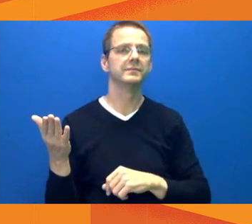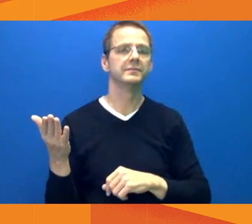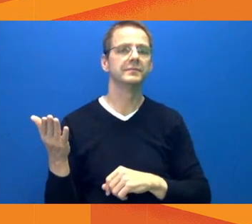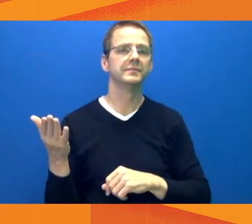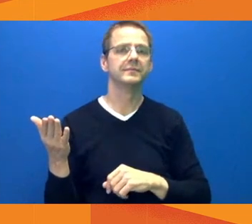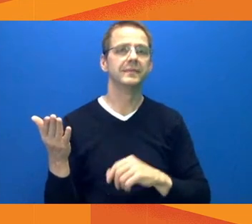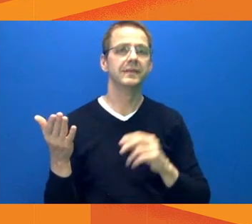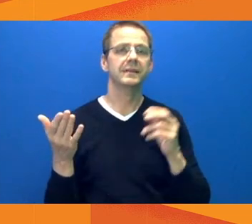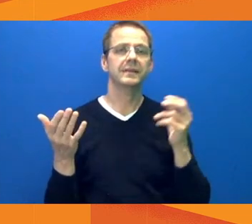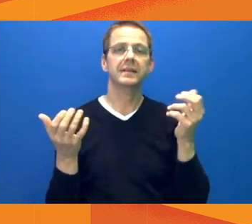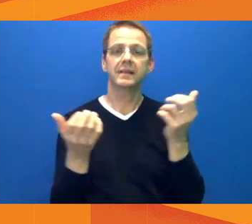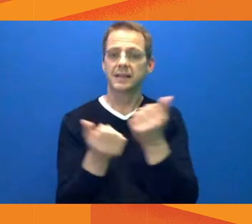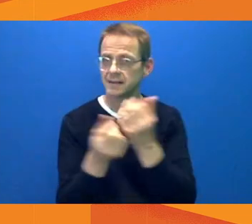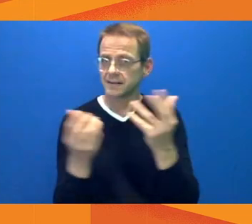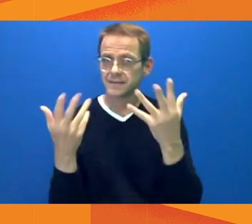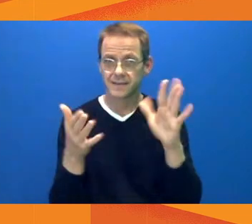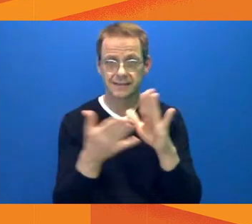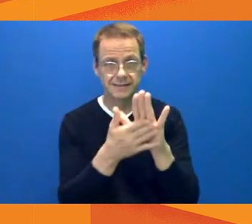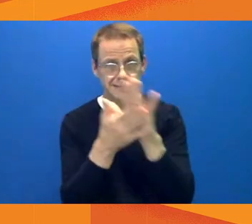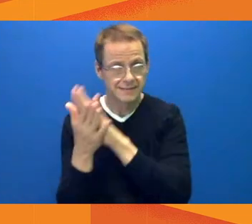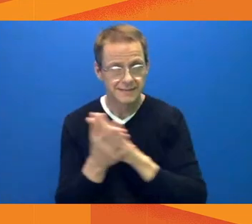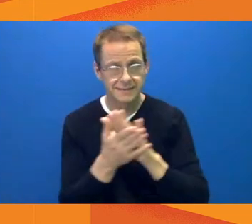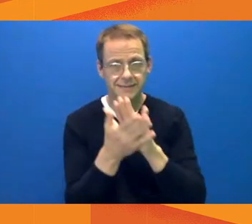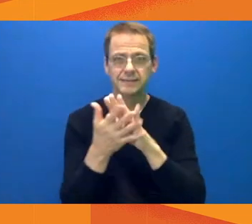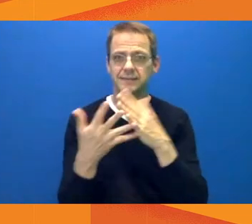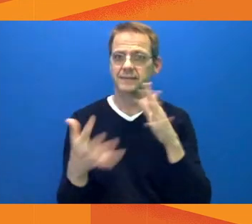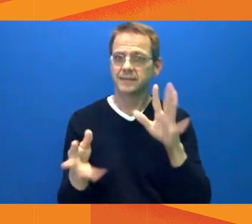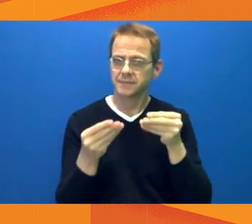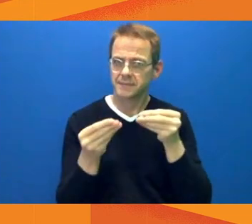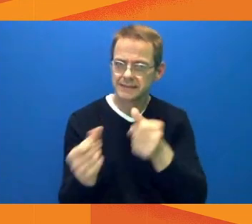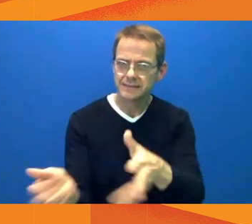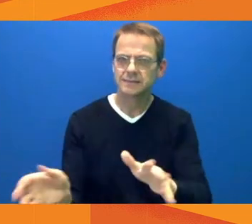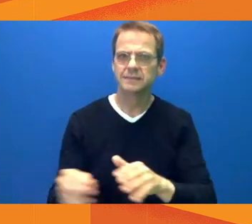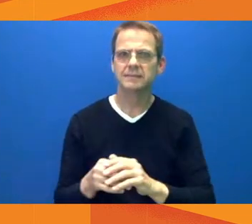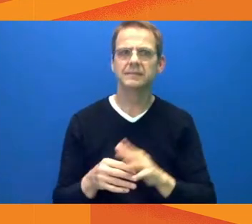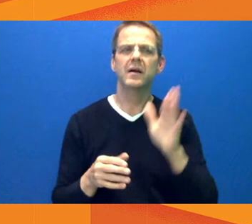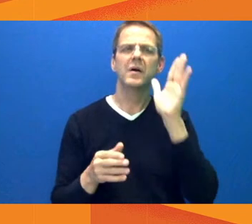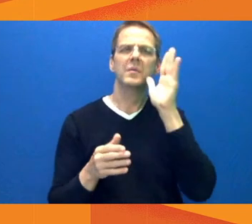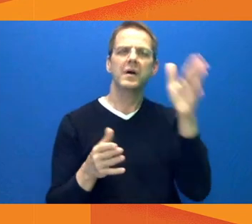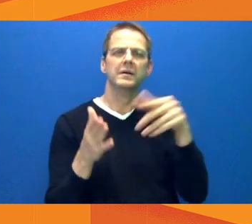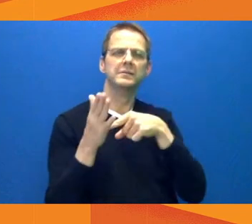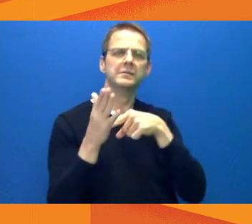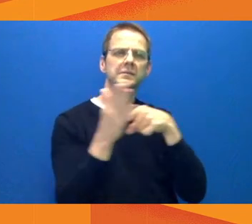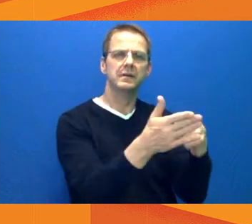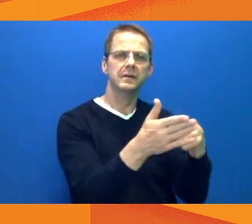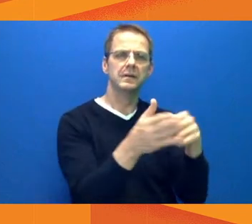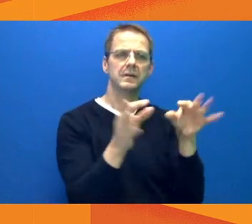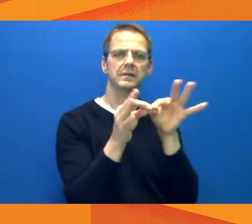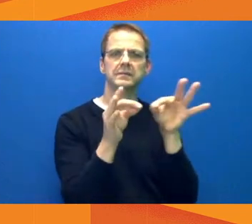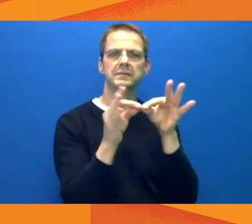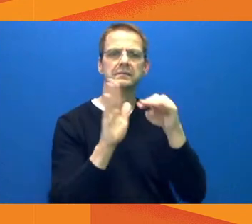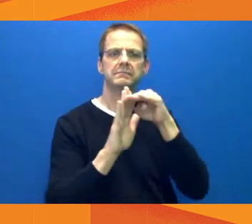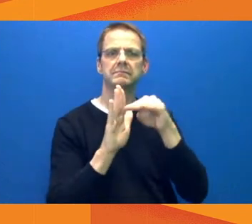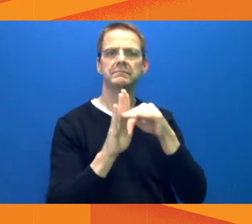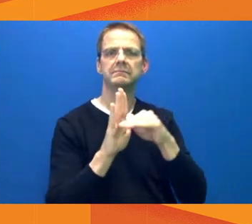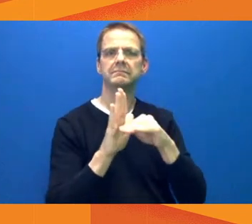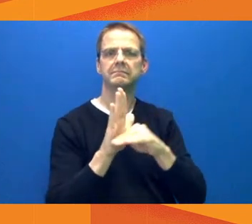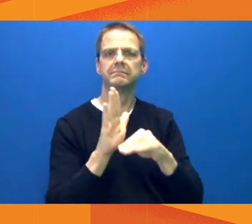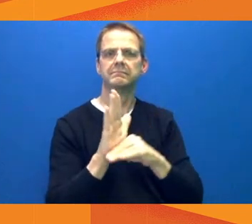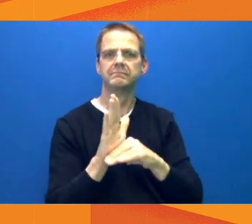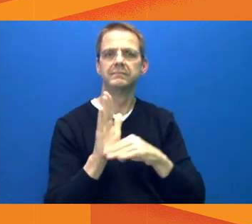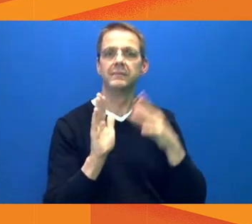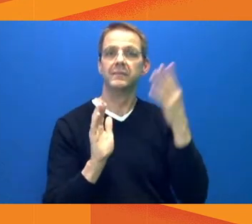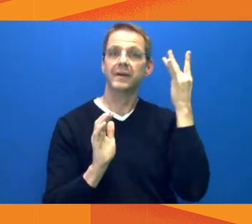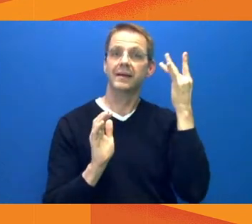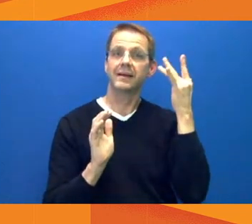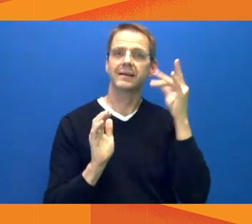We had always understood that there were going to be costs. There were some renovations that were due anyway. And the facility being